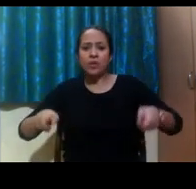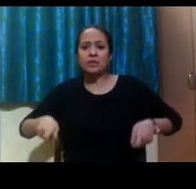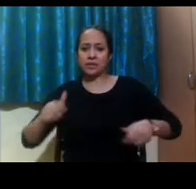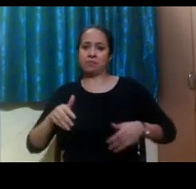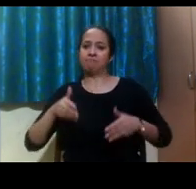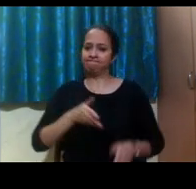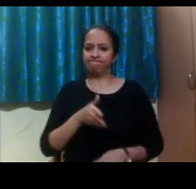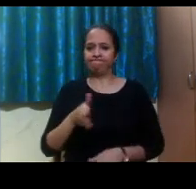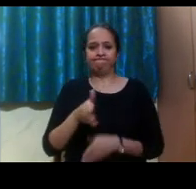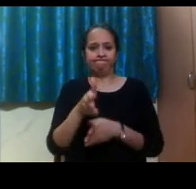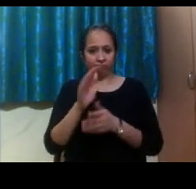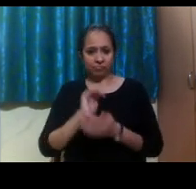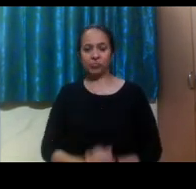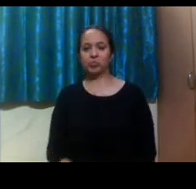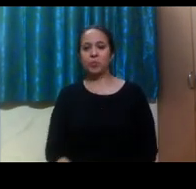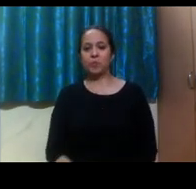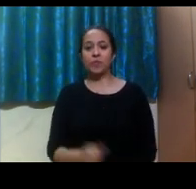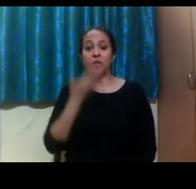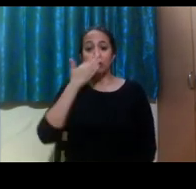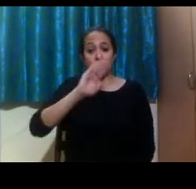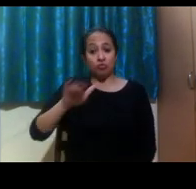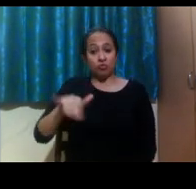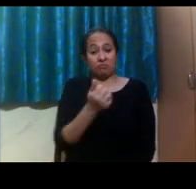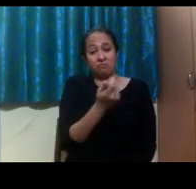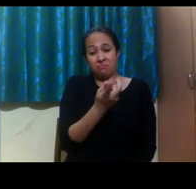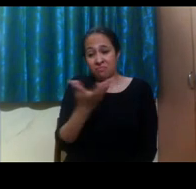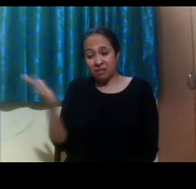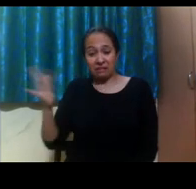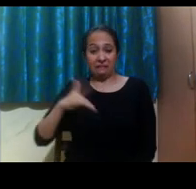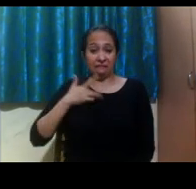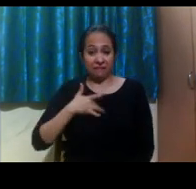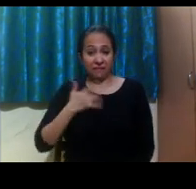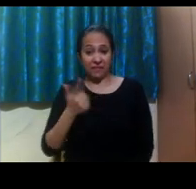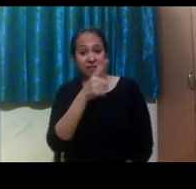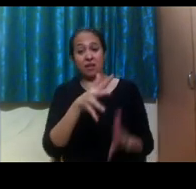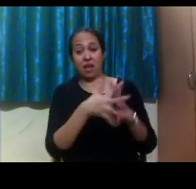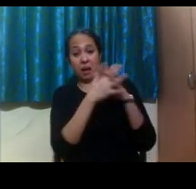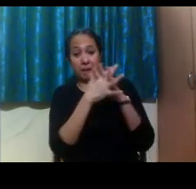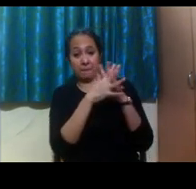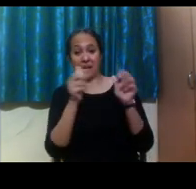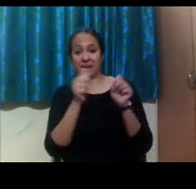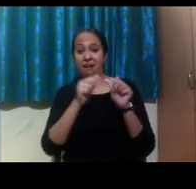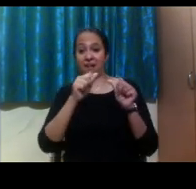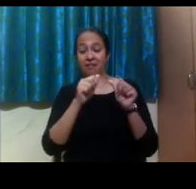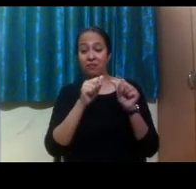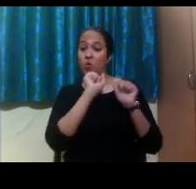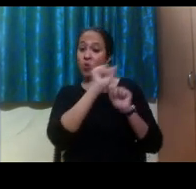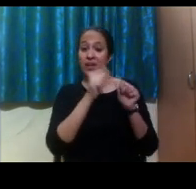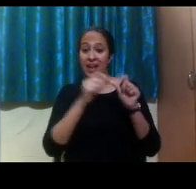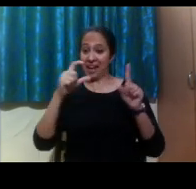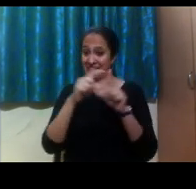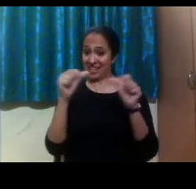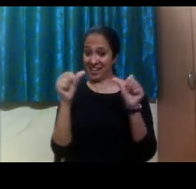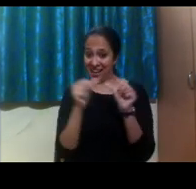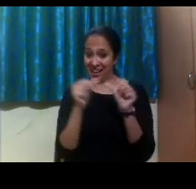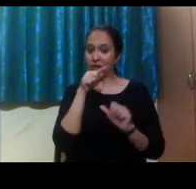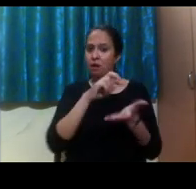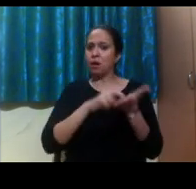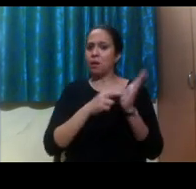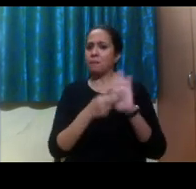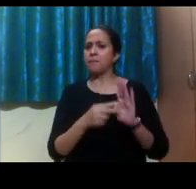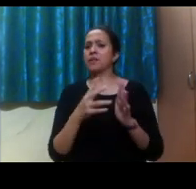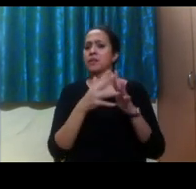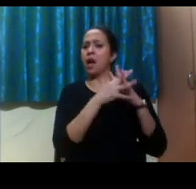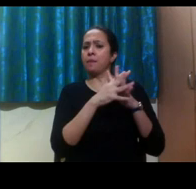Many students believe because it's titled the Americans with Disabilities Act that it only protects Americans. But it's so